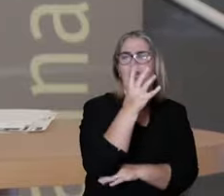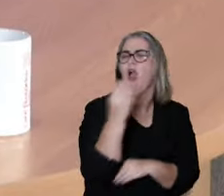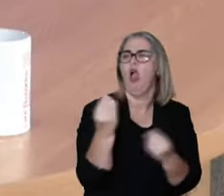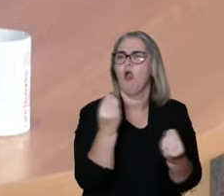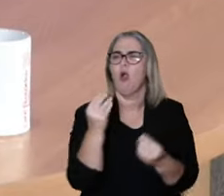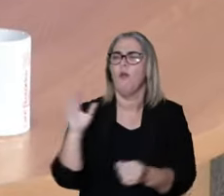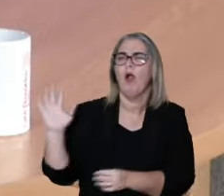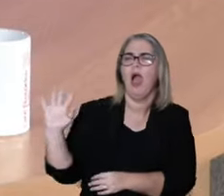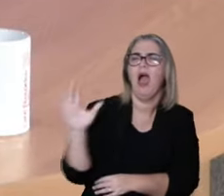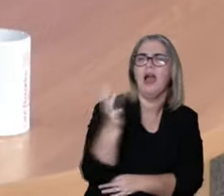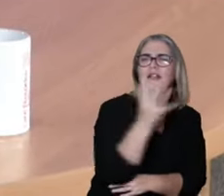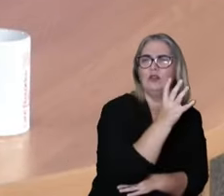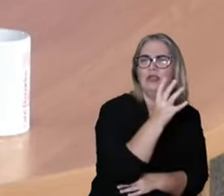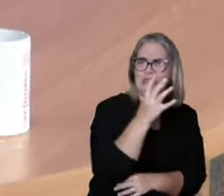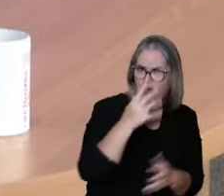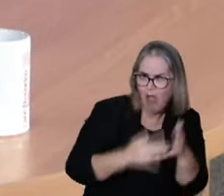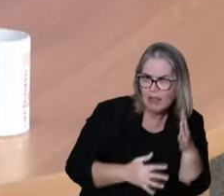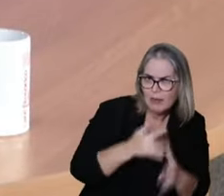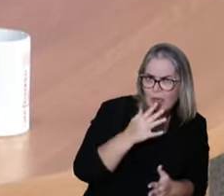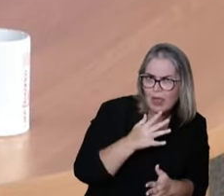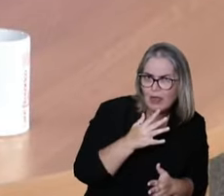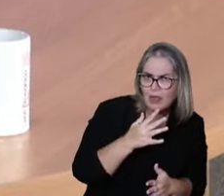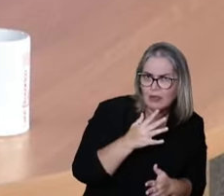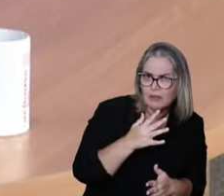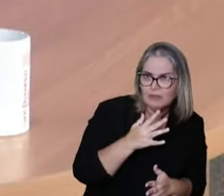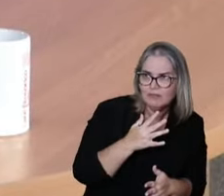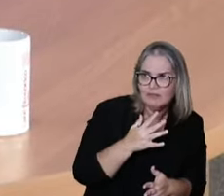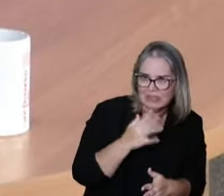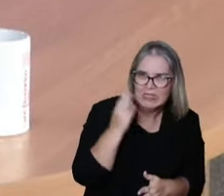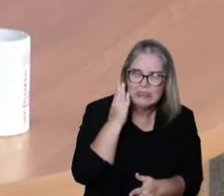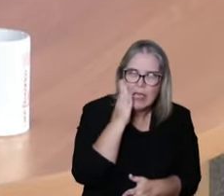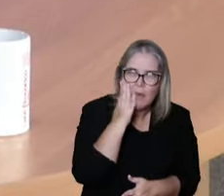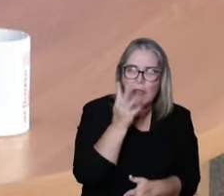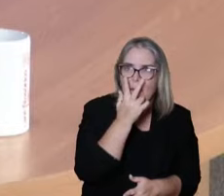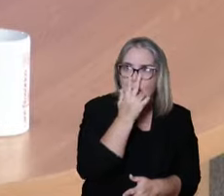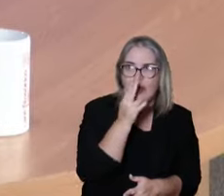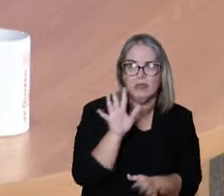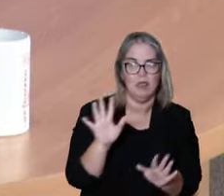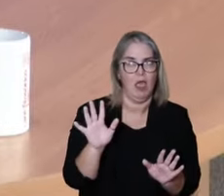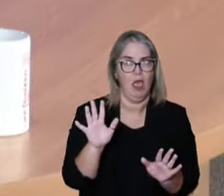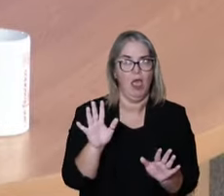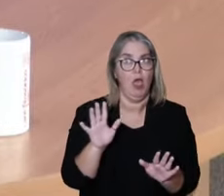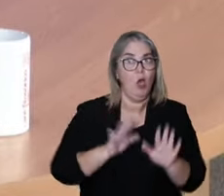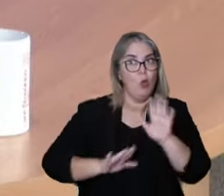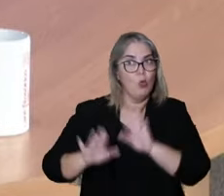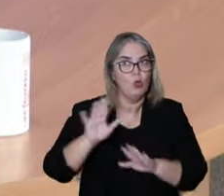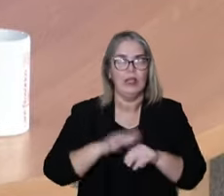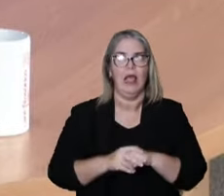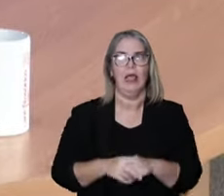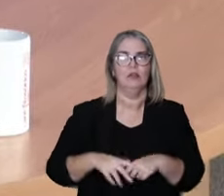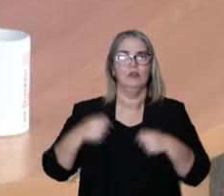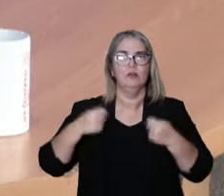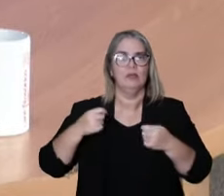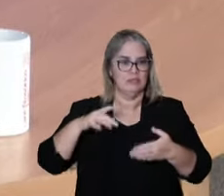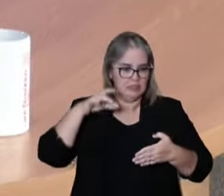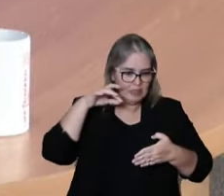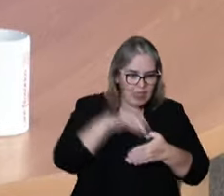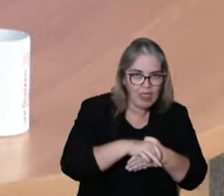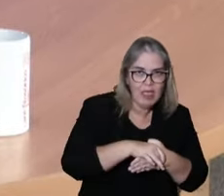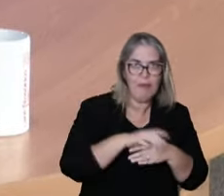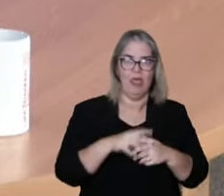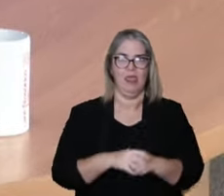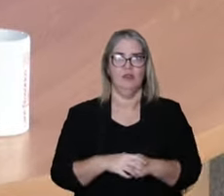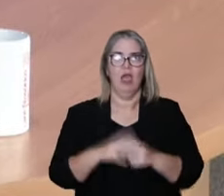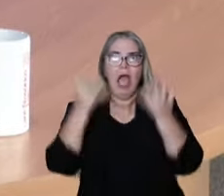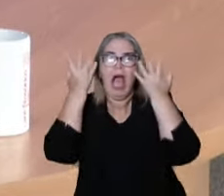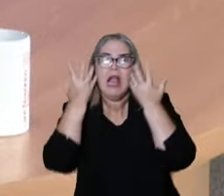the nature as an adversary. This idea that we need to be protected when you use a lot